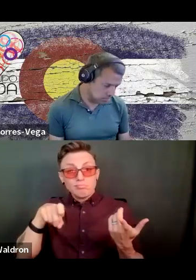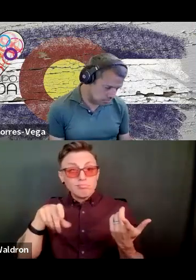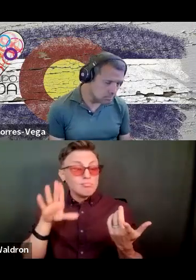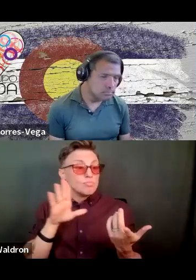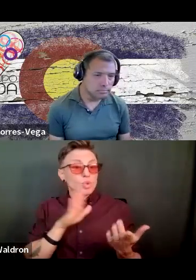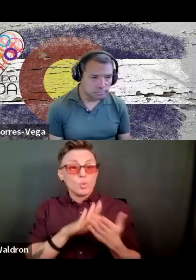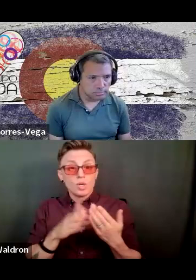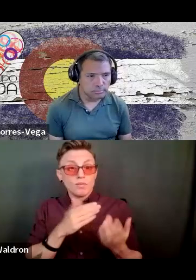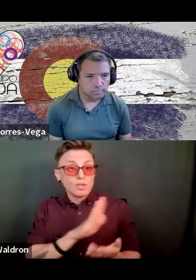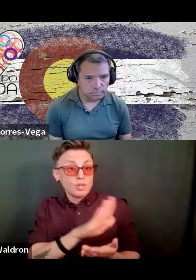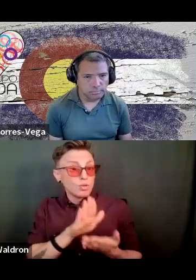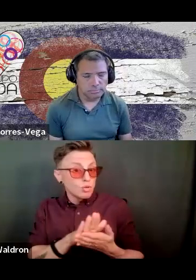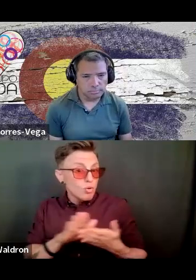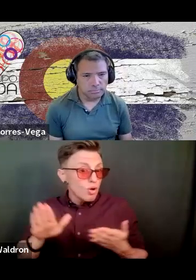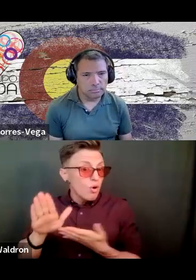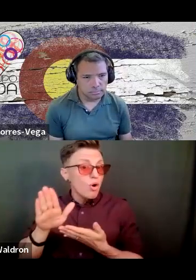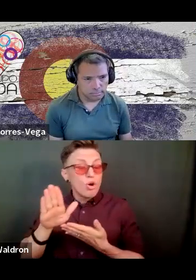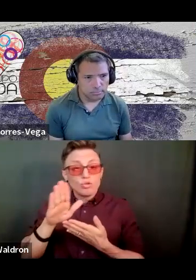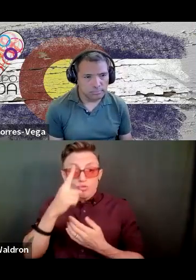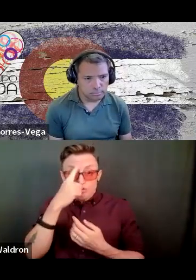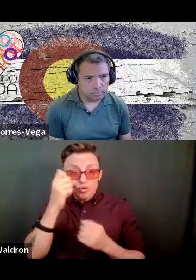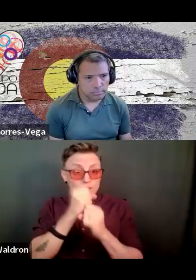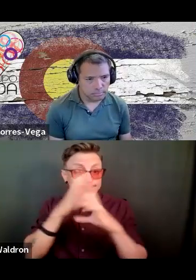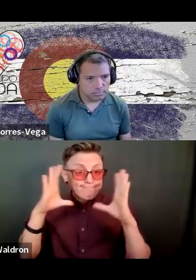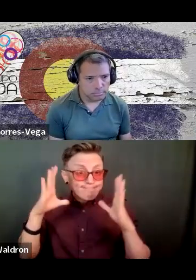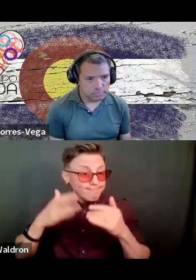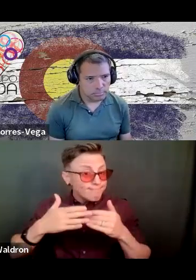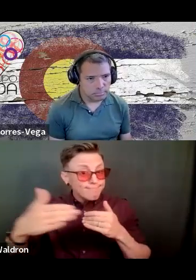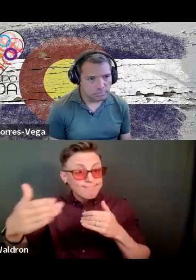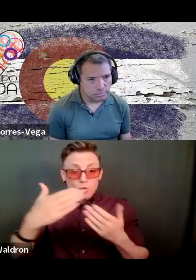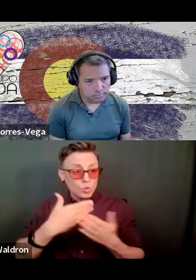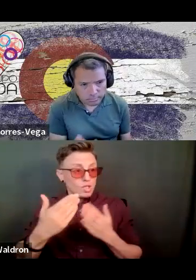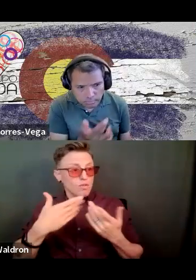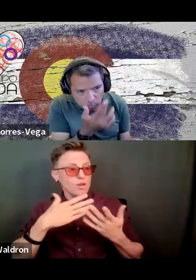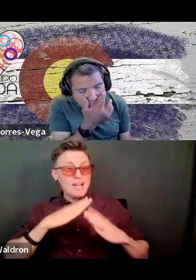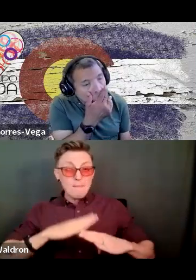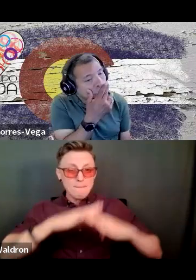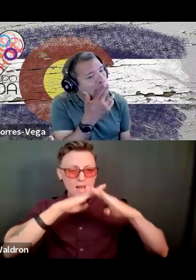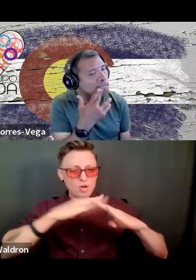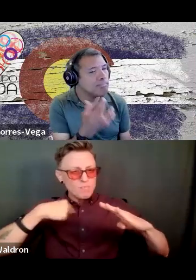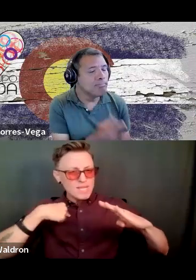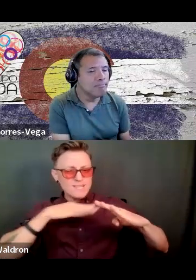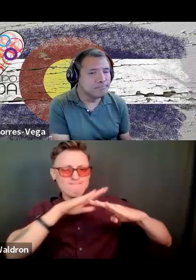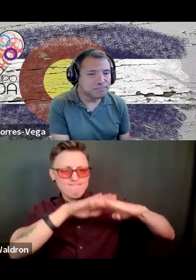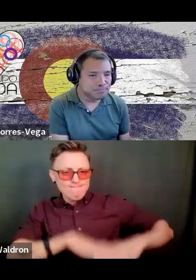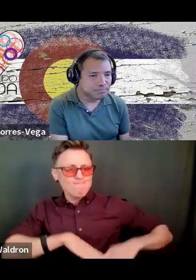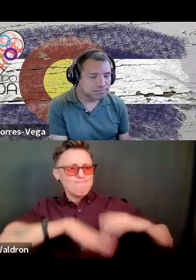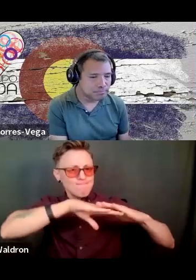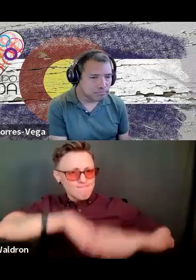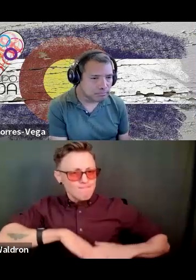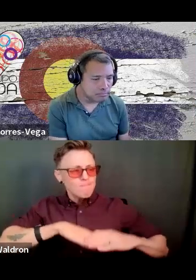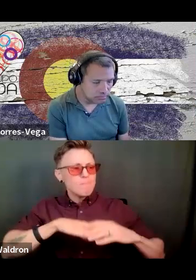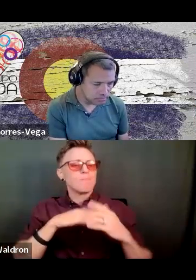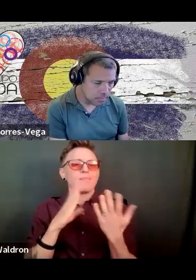college endeavors, looking at, you know, whatever I can do to remove barriers and fostering principles of